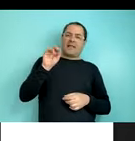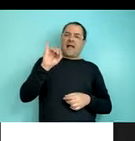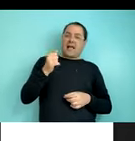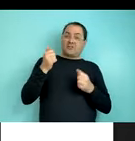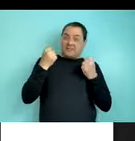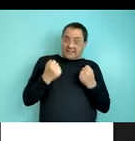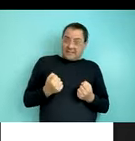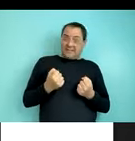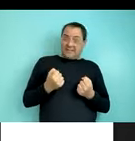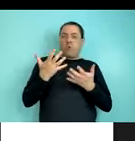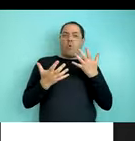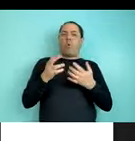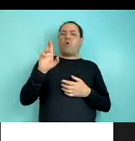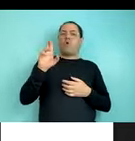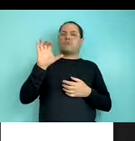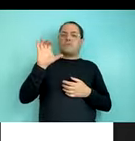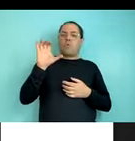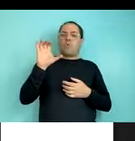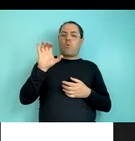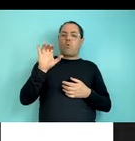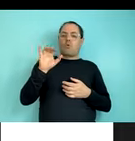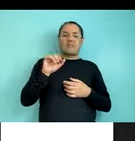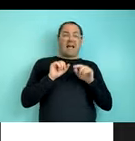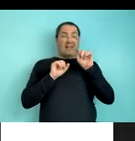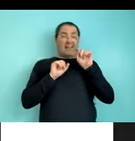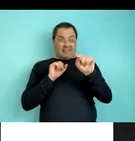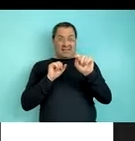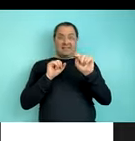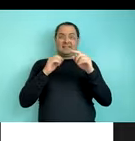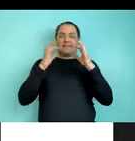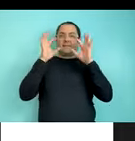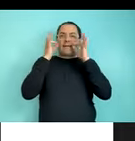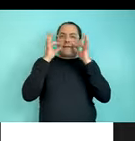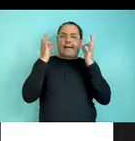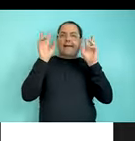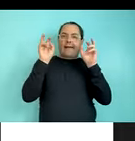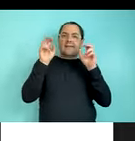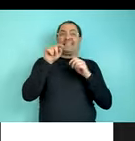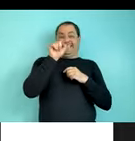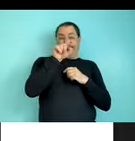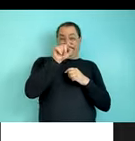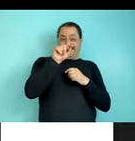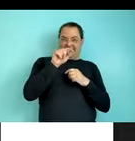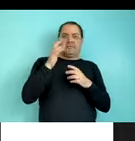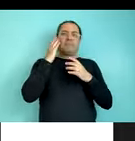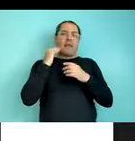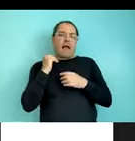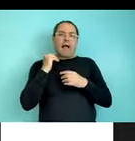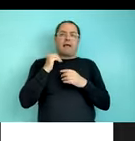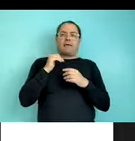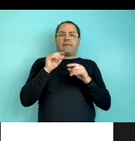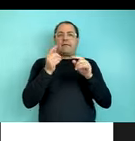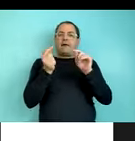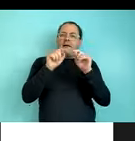versus relative clause modifiers like cat that is black. So we sort of included all of them. But for each utterance,